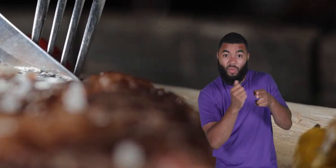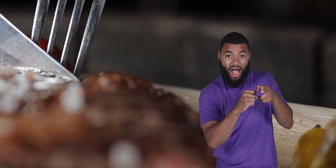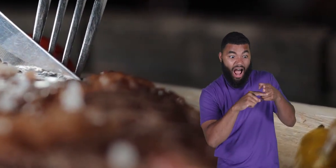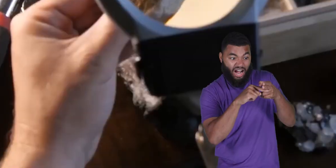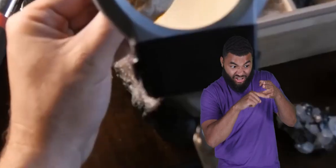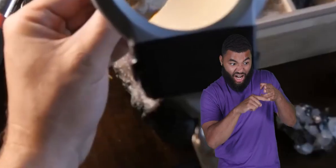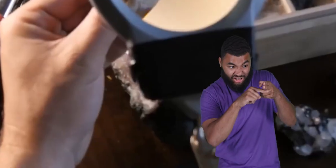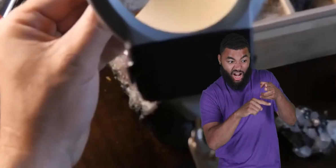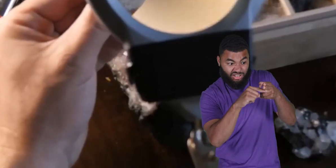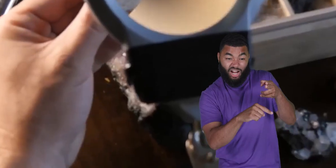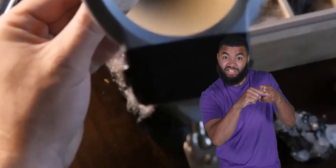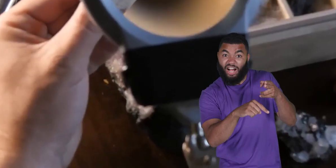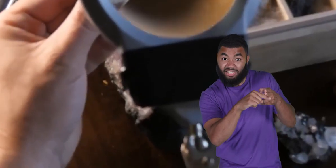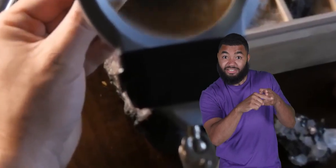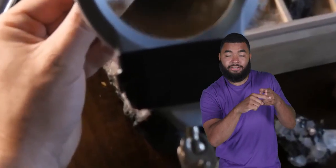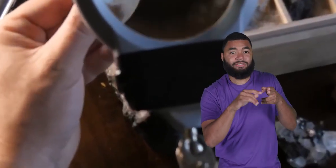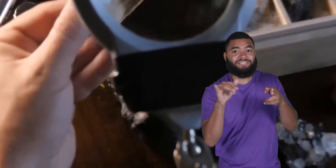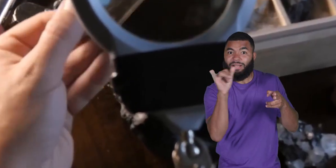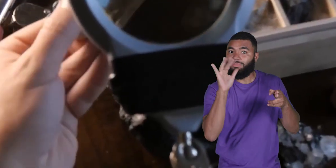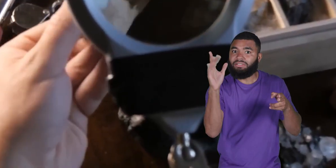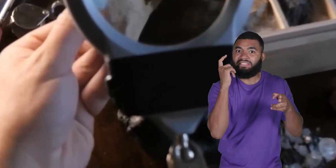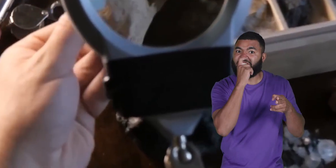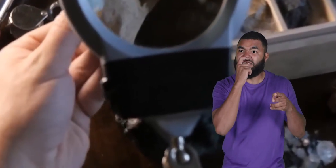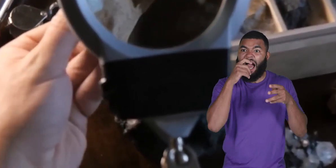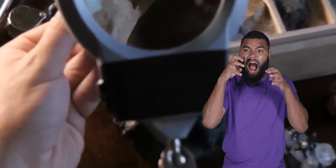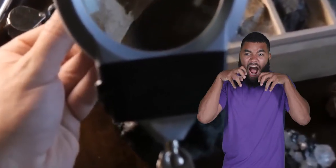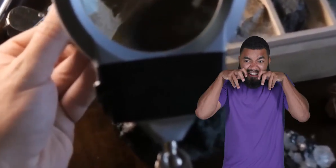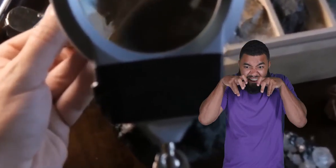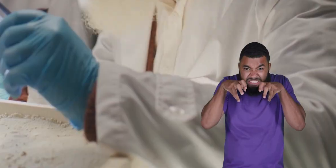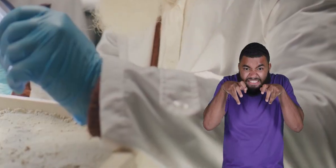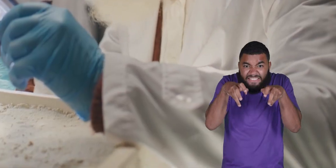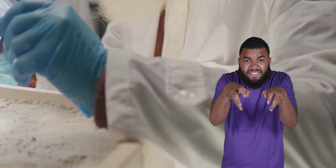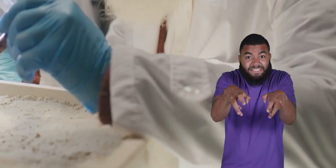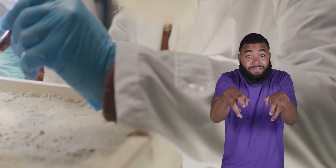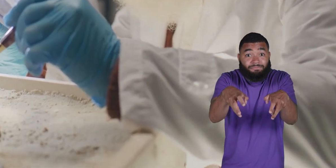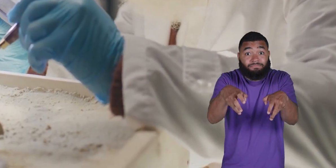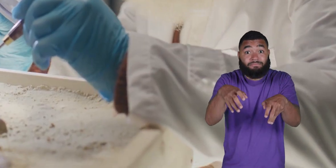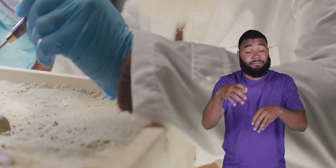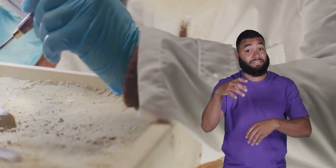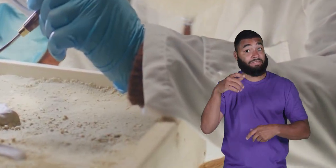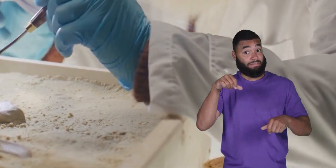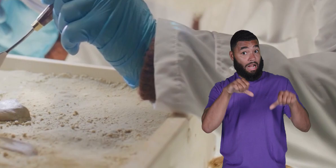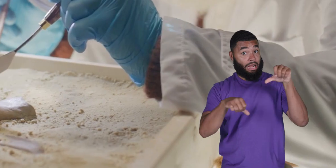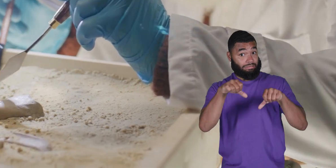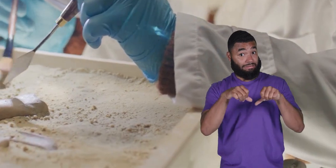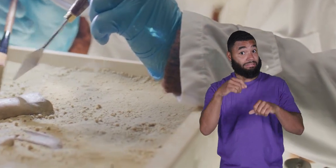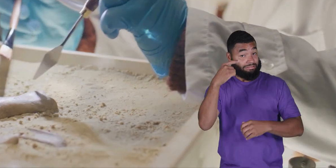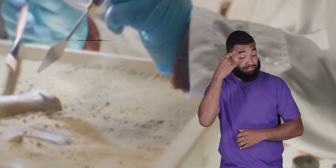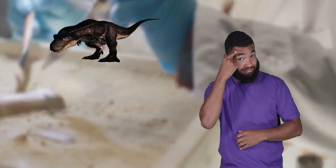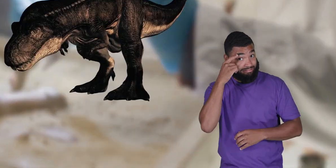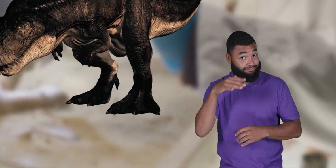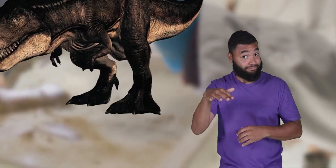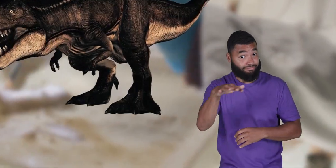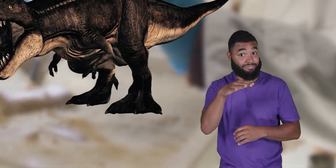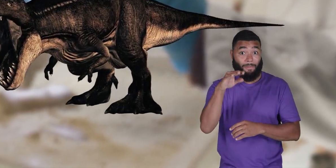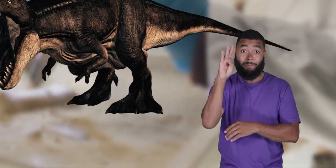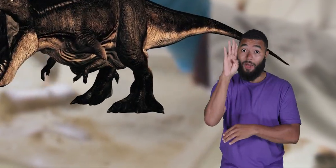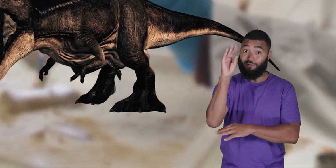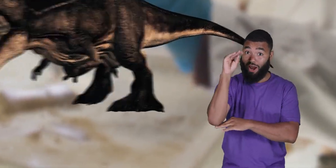like a steak knife, that is what its teeth looked like. Scientists think the baryonyx had more teeth